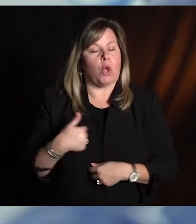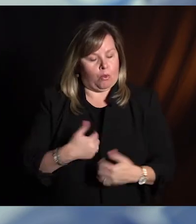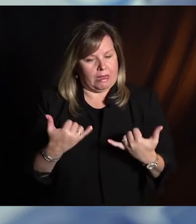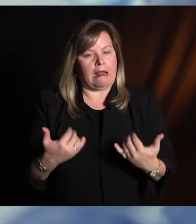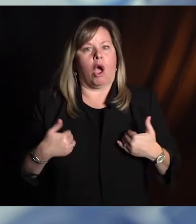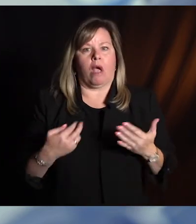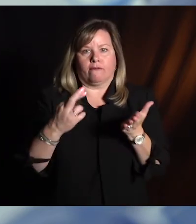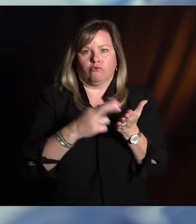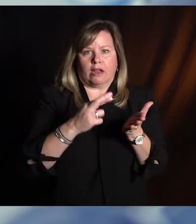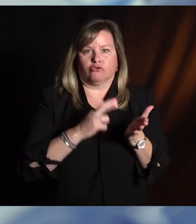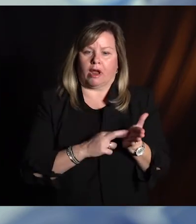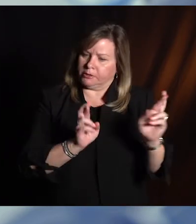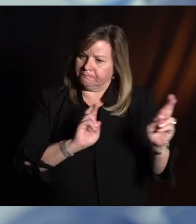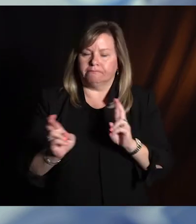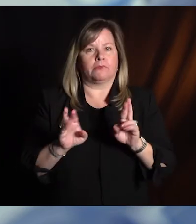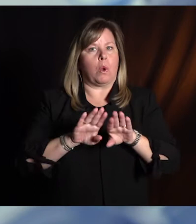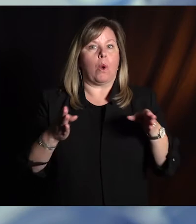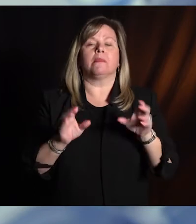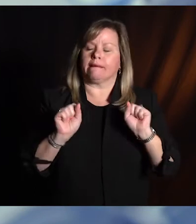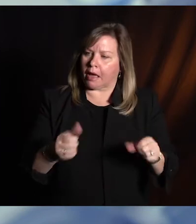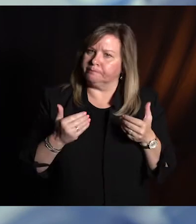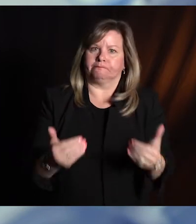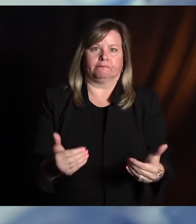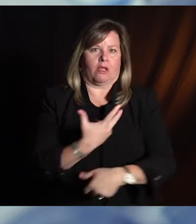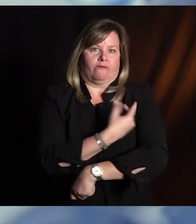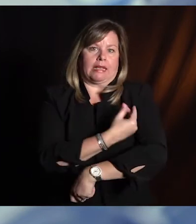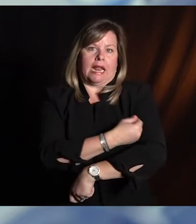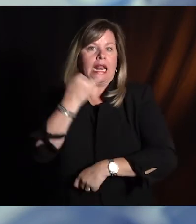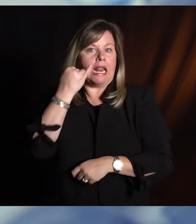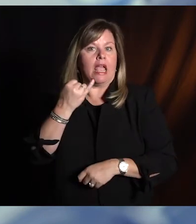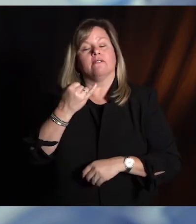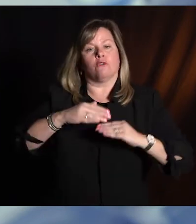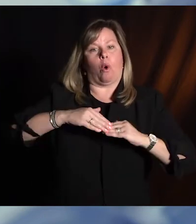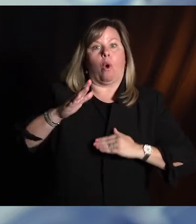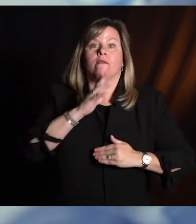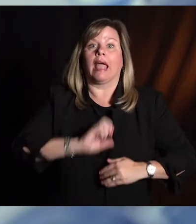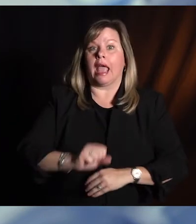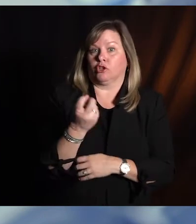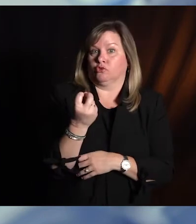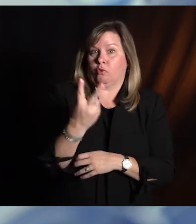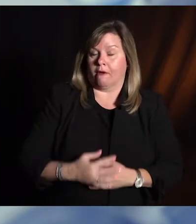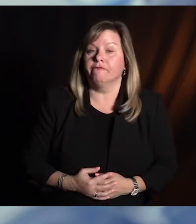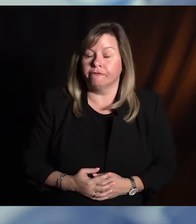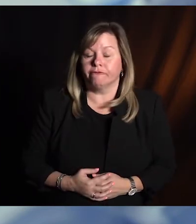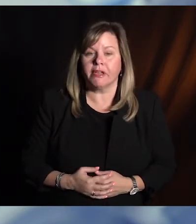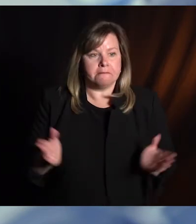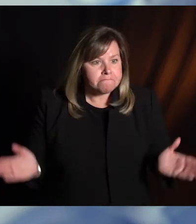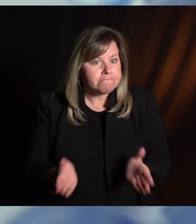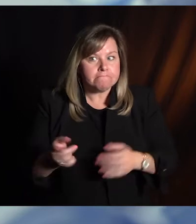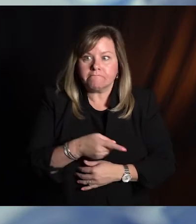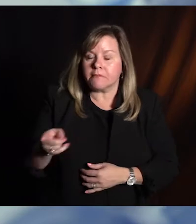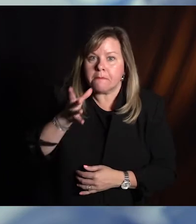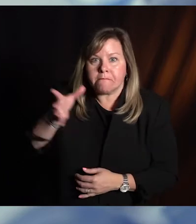that group is now considered eligible as well. And so we encourage all of you parents. I'm one of them. I have a 15 year old at